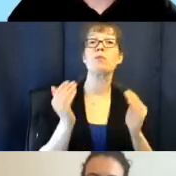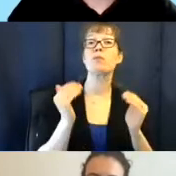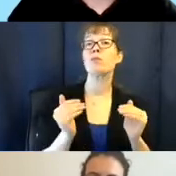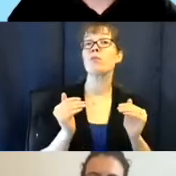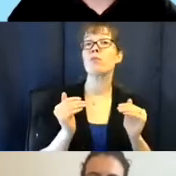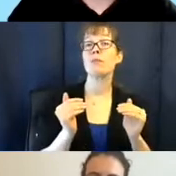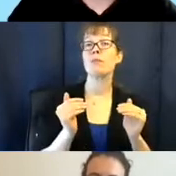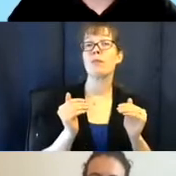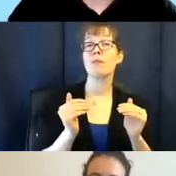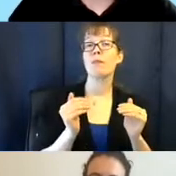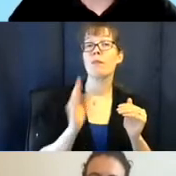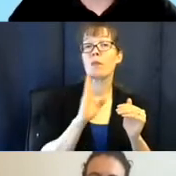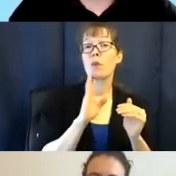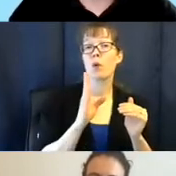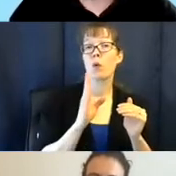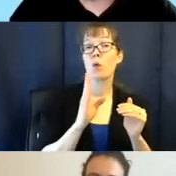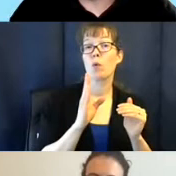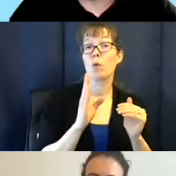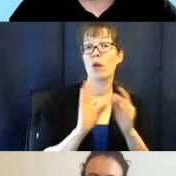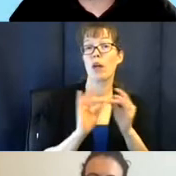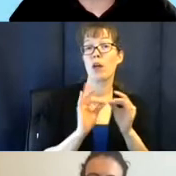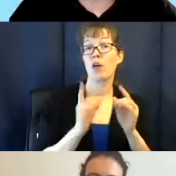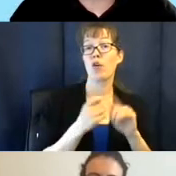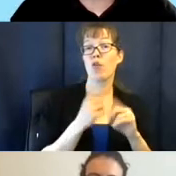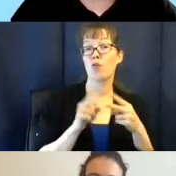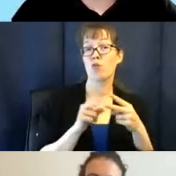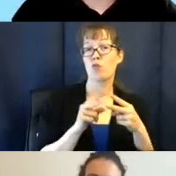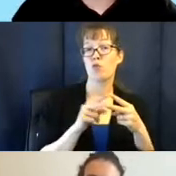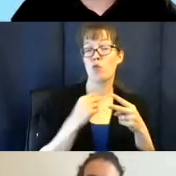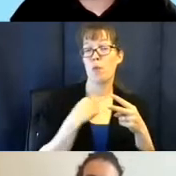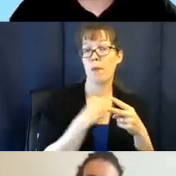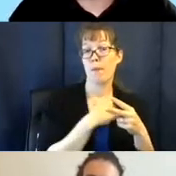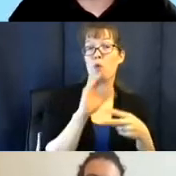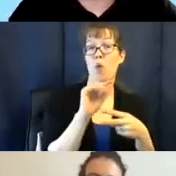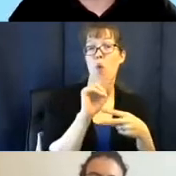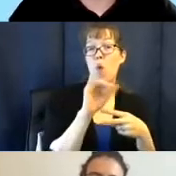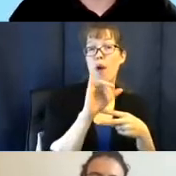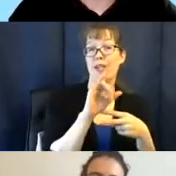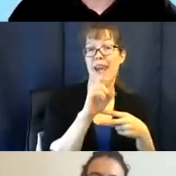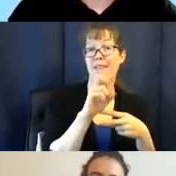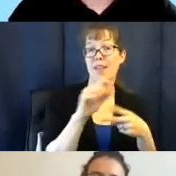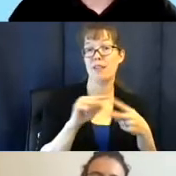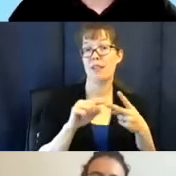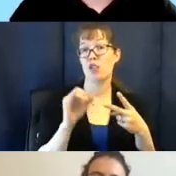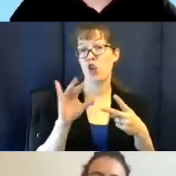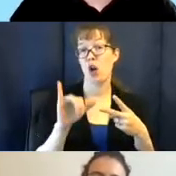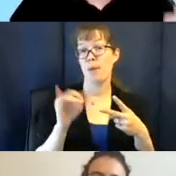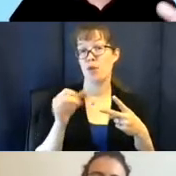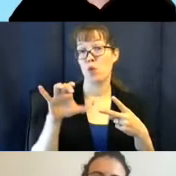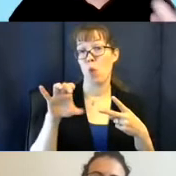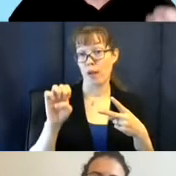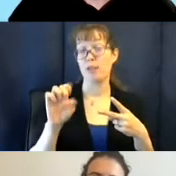Whoops. We're going to hear from two members of our core team, Courtney Davis and Jeremy Joyce. And then we're